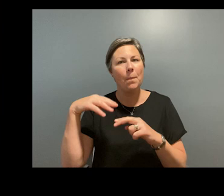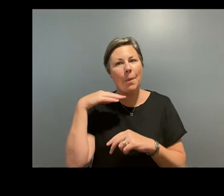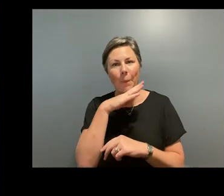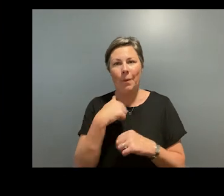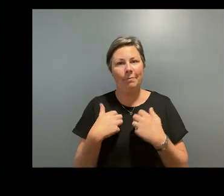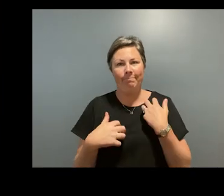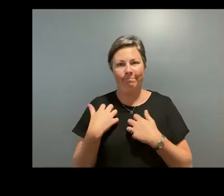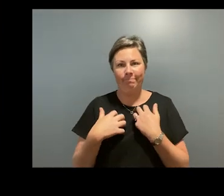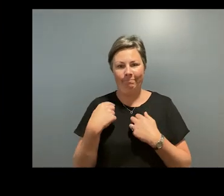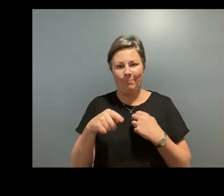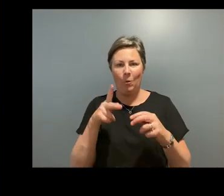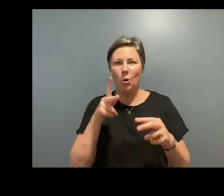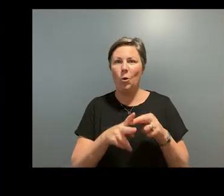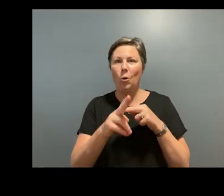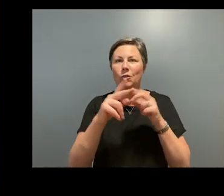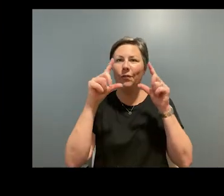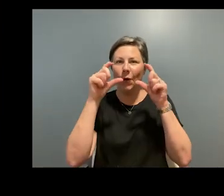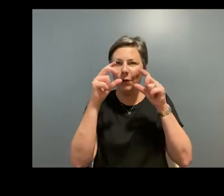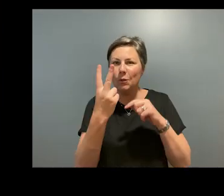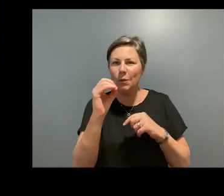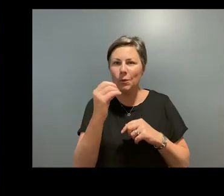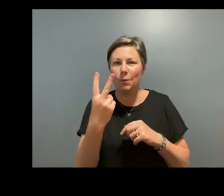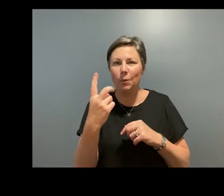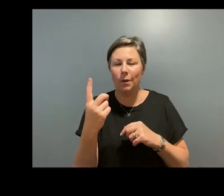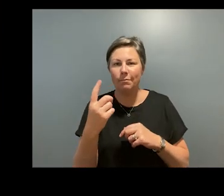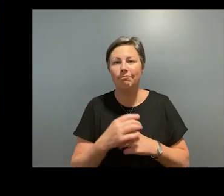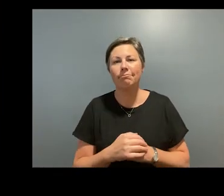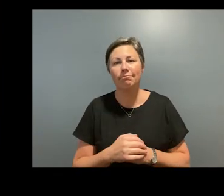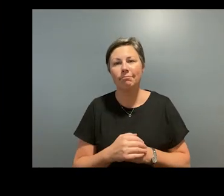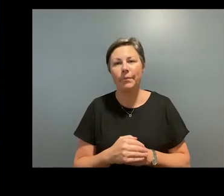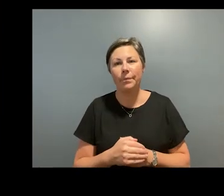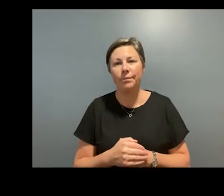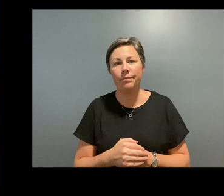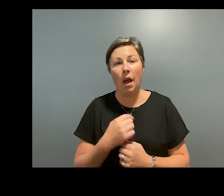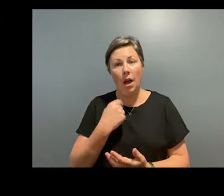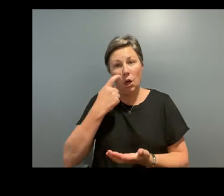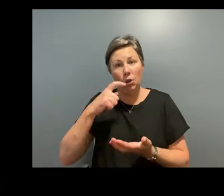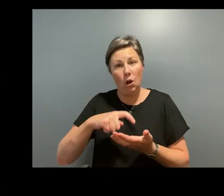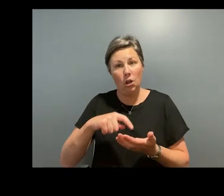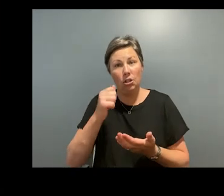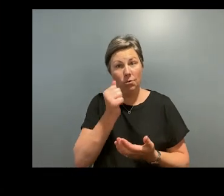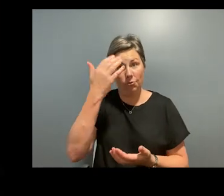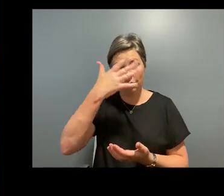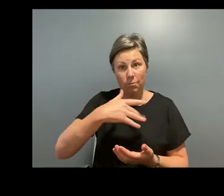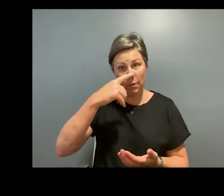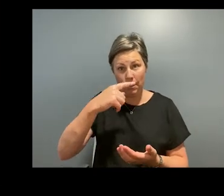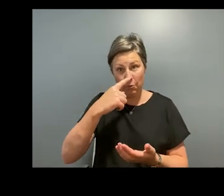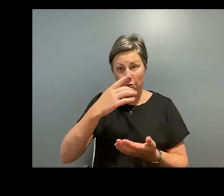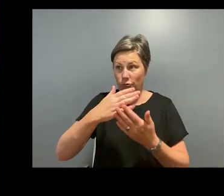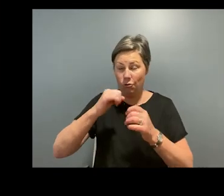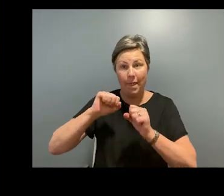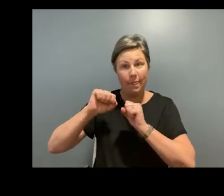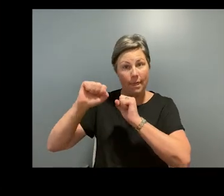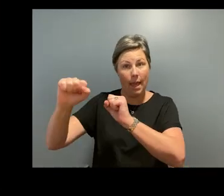PHOTO 2021. On behalf of the City of Melbourne, I'd like to acknowledge the traditional owners of the land on which our city